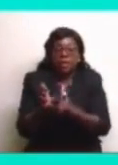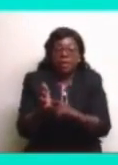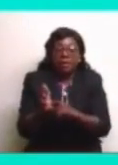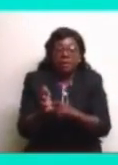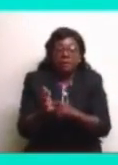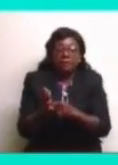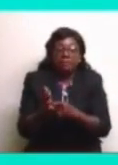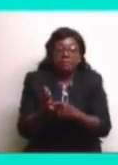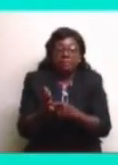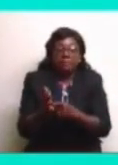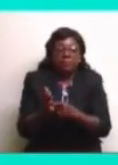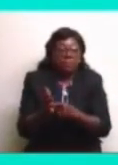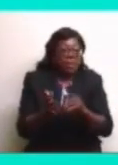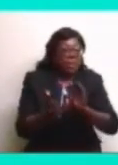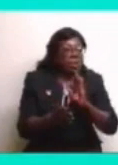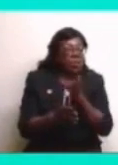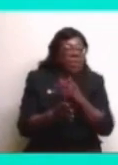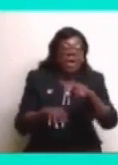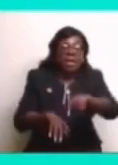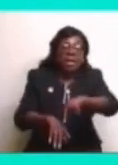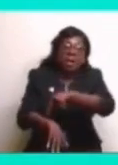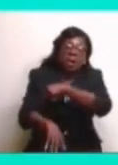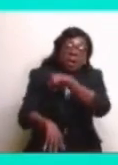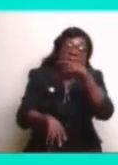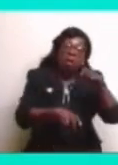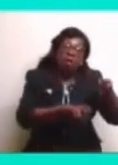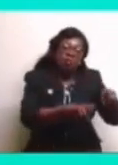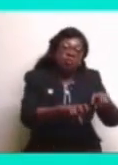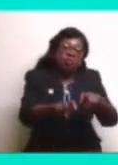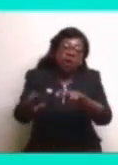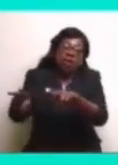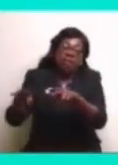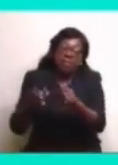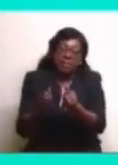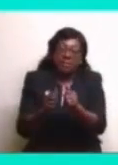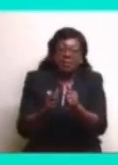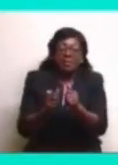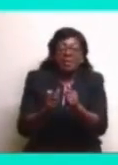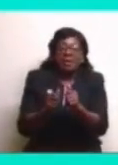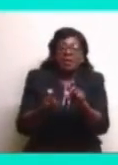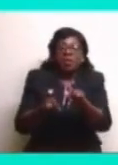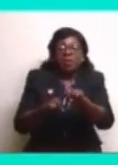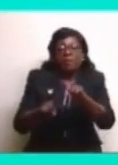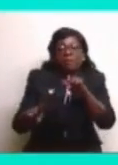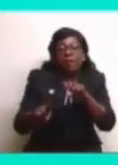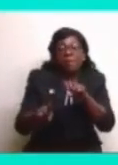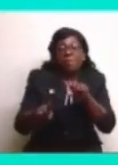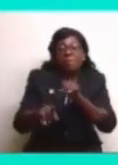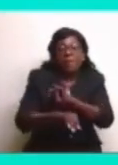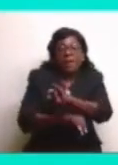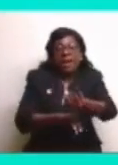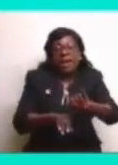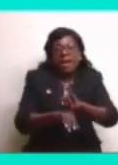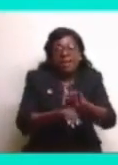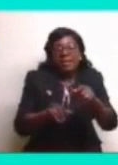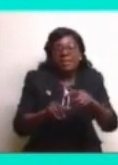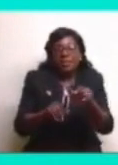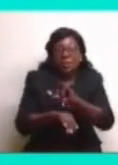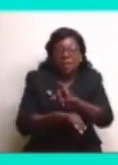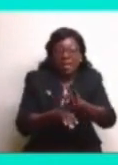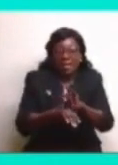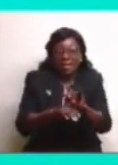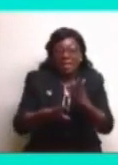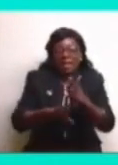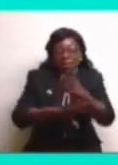And we had long journeys with his man, Rocca, going from – and the roads, of course, in